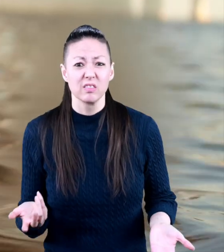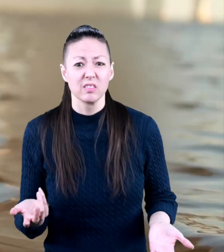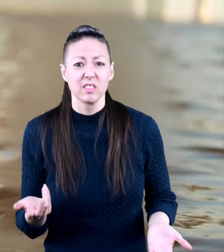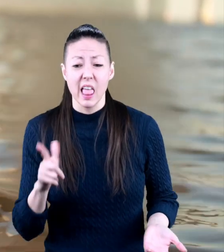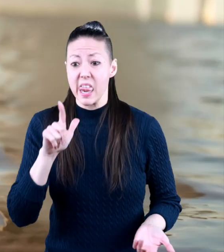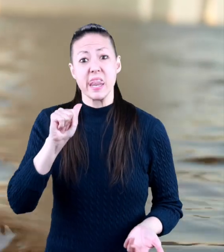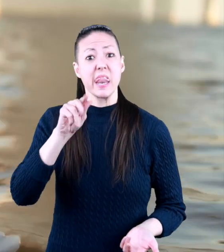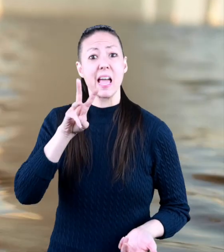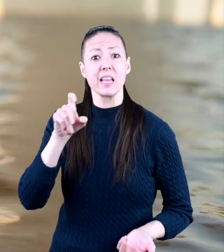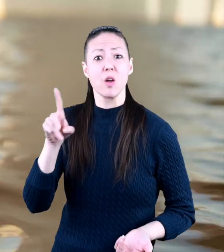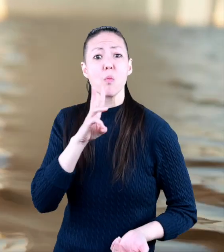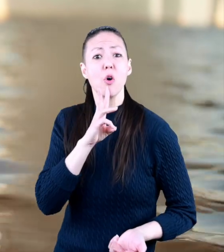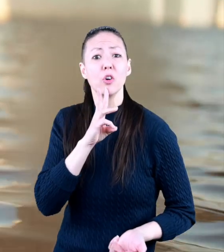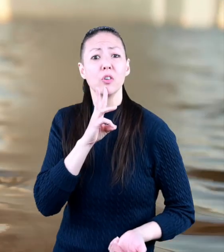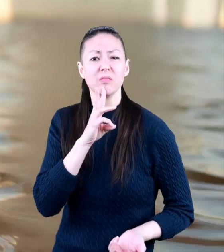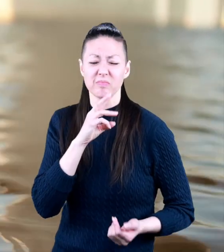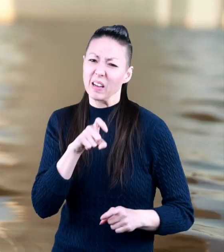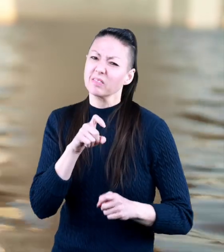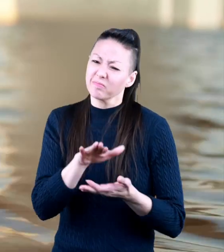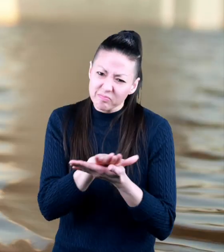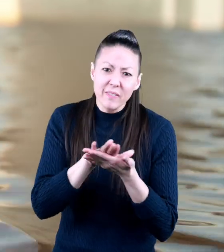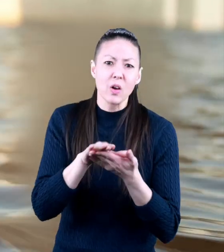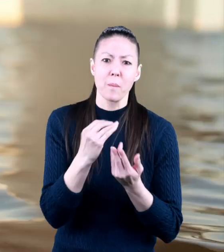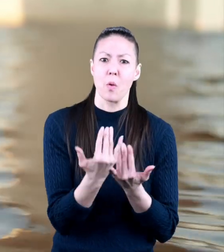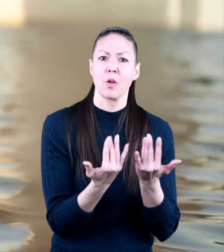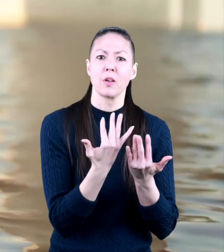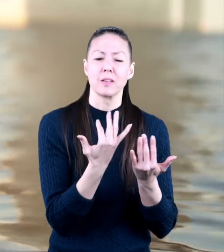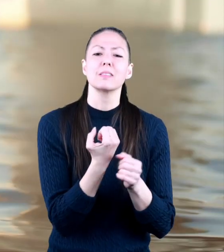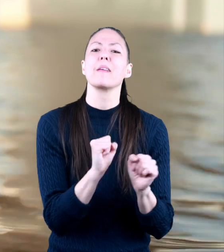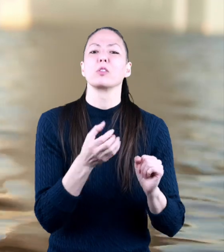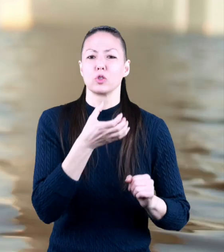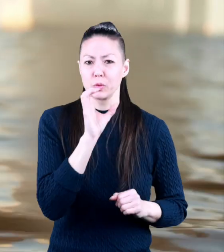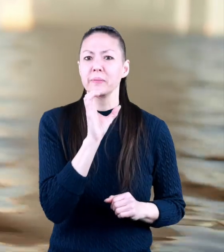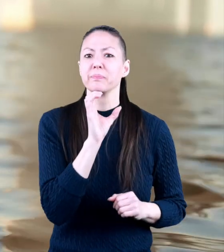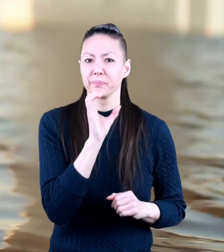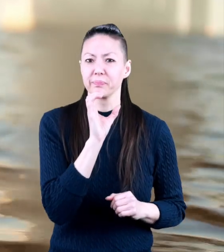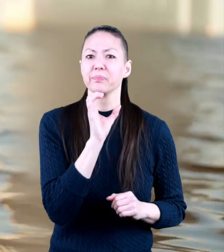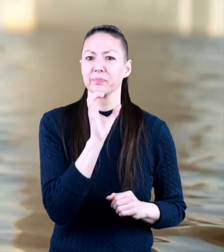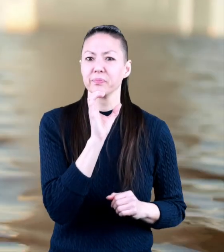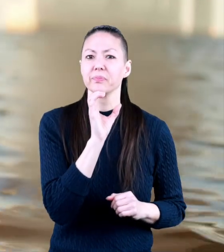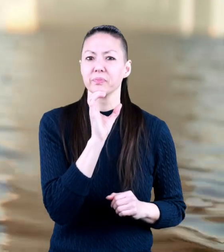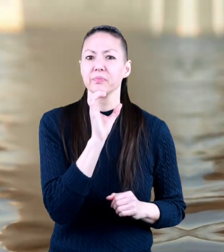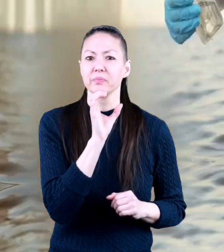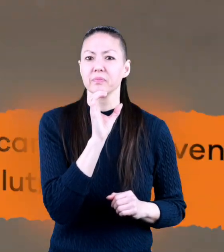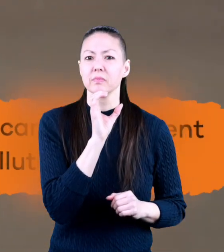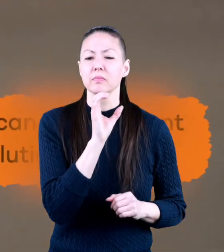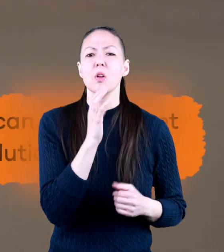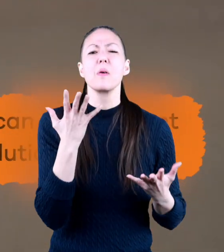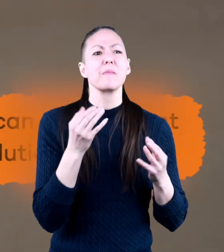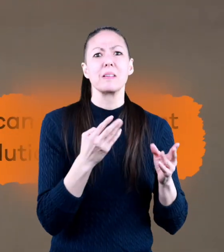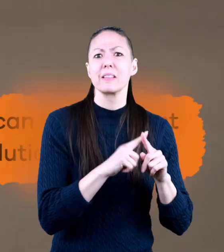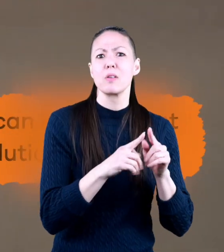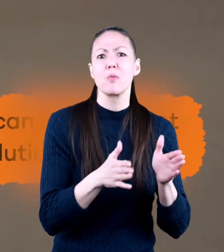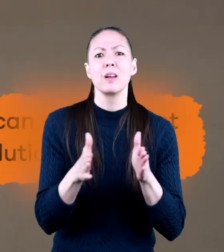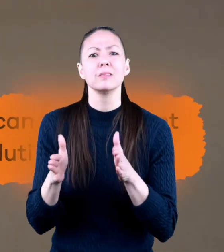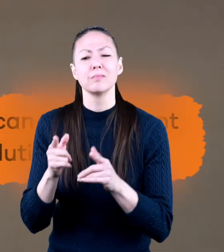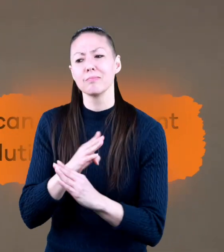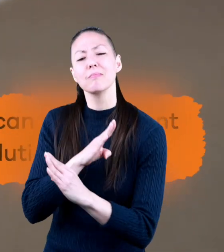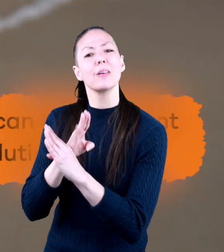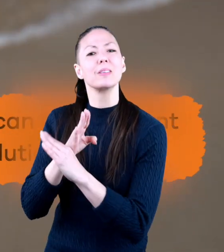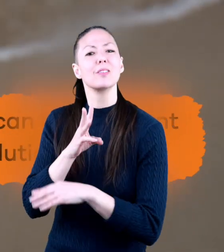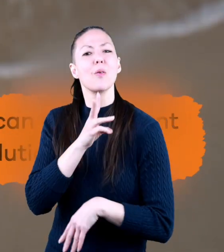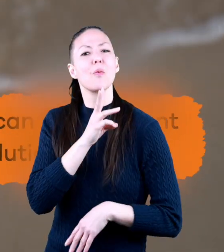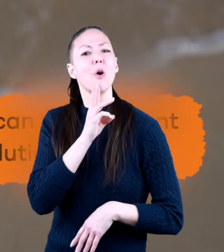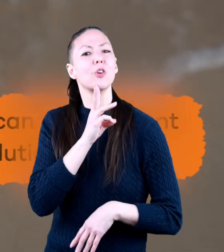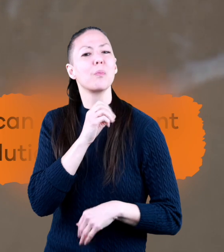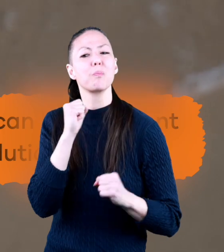lake water needs to be purified or boiled to make it safe water are ways we can help prevent